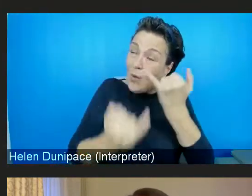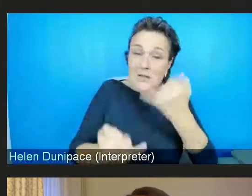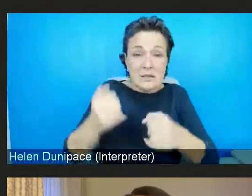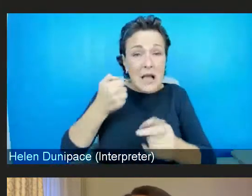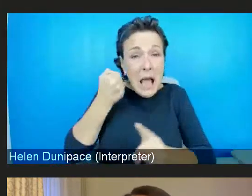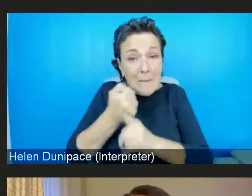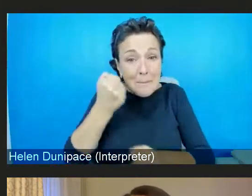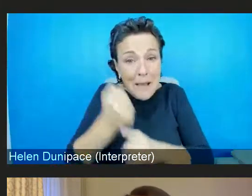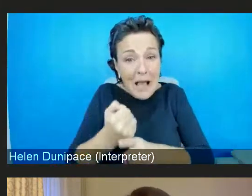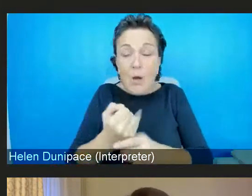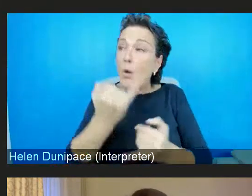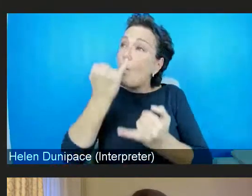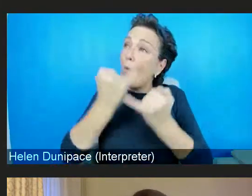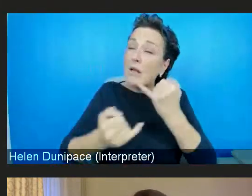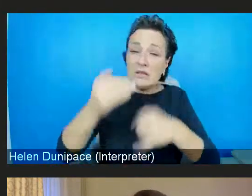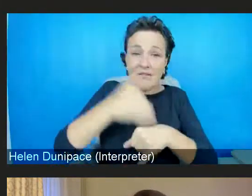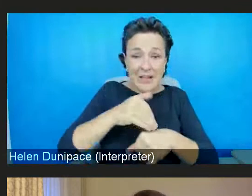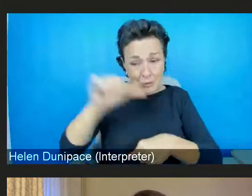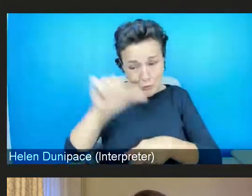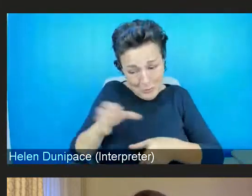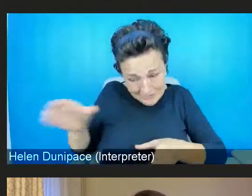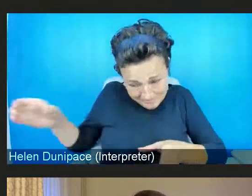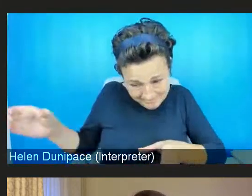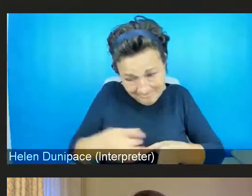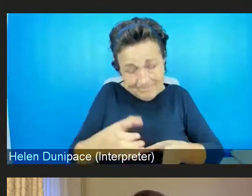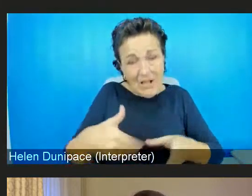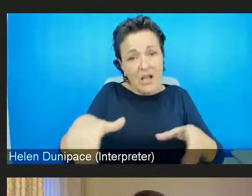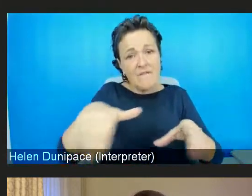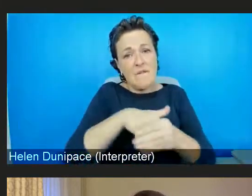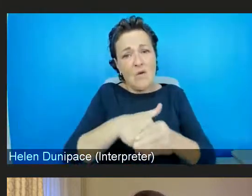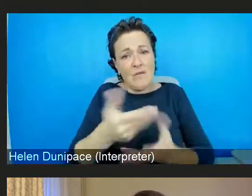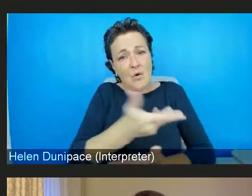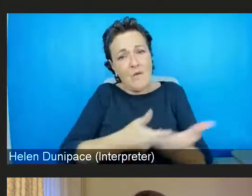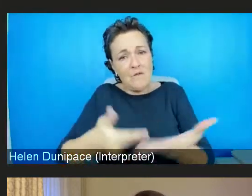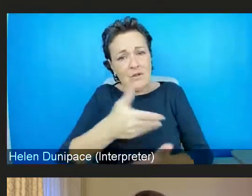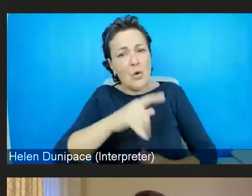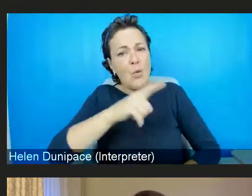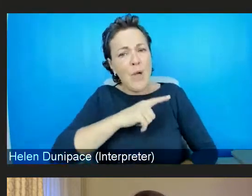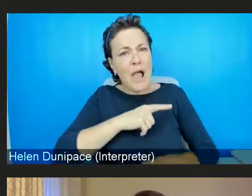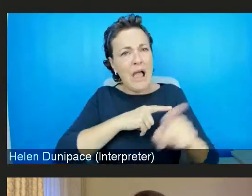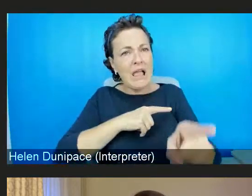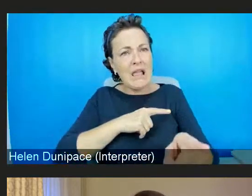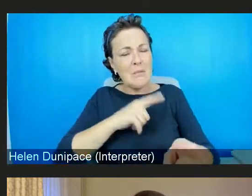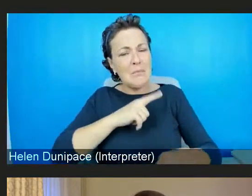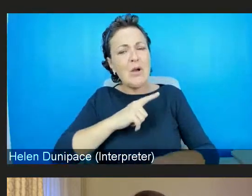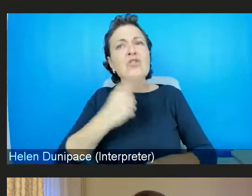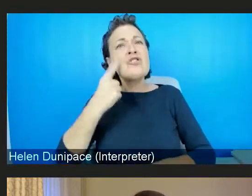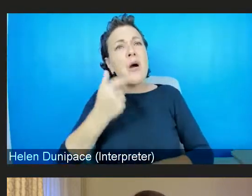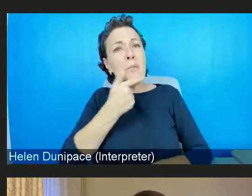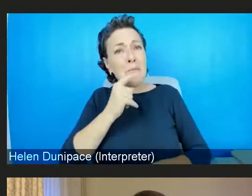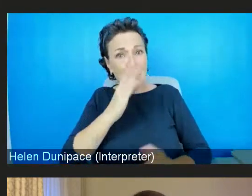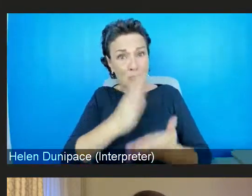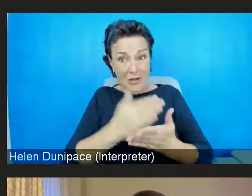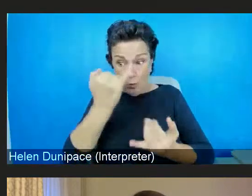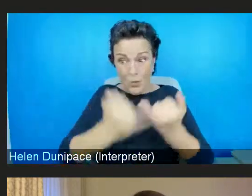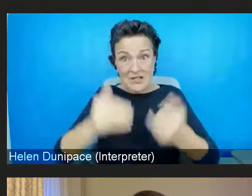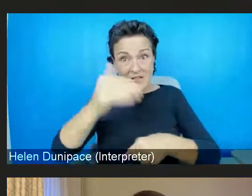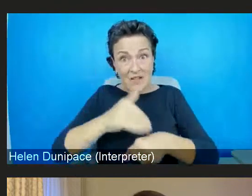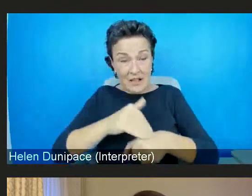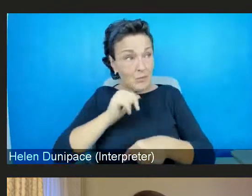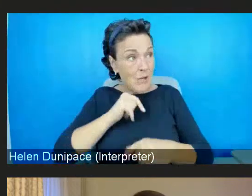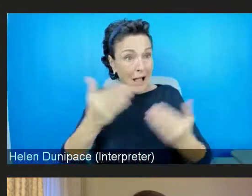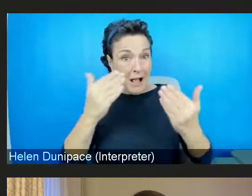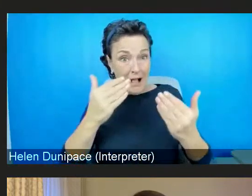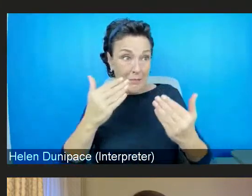disproportionately affected, but it's going to be adults, not young people making the decision. So how are you going to involve